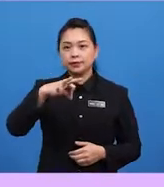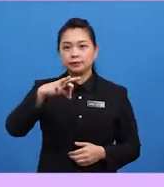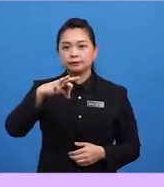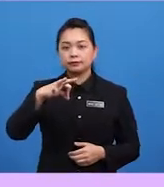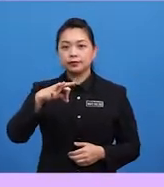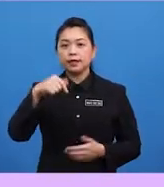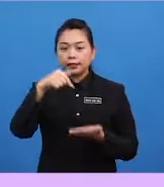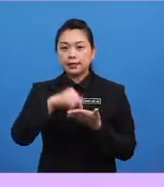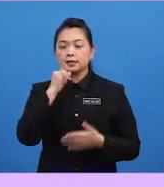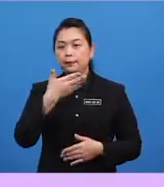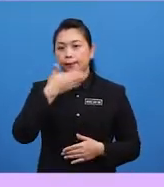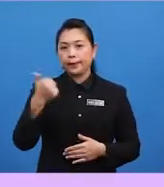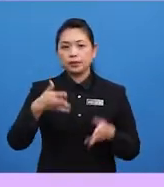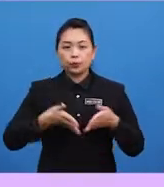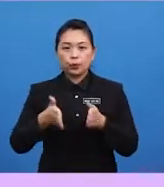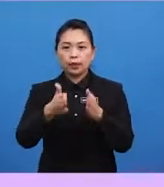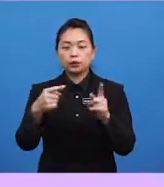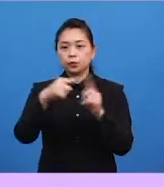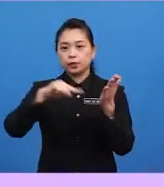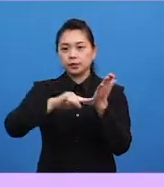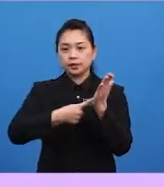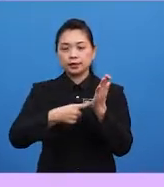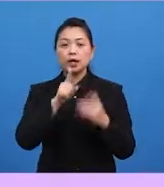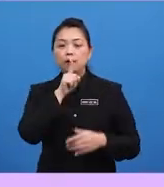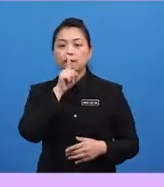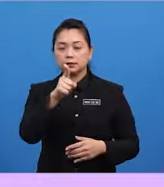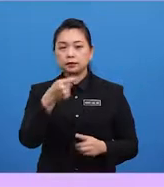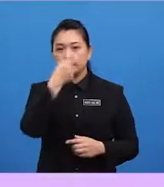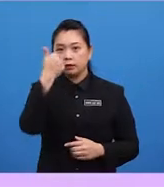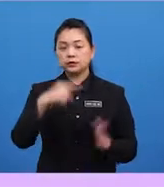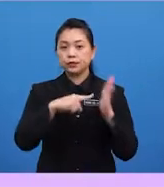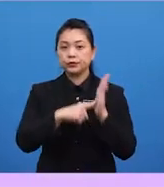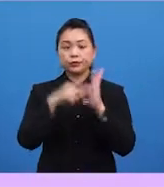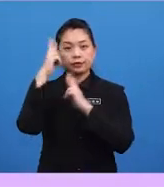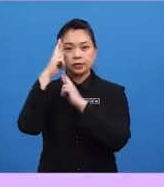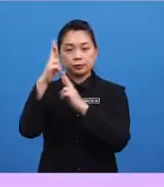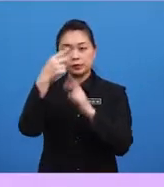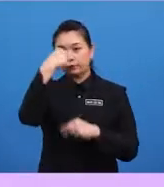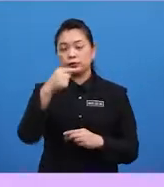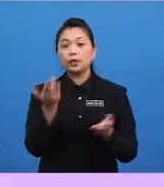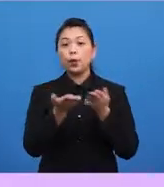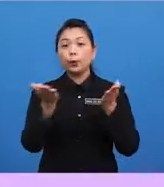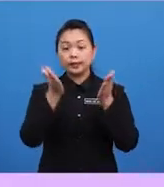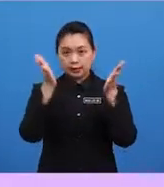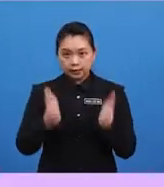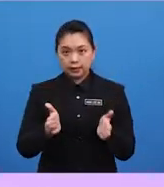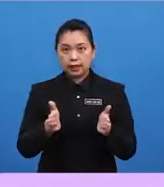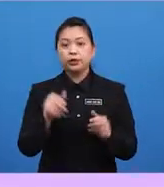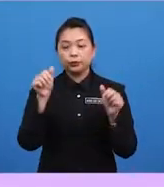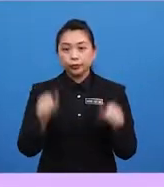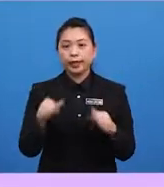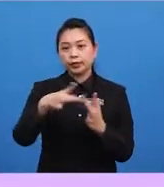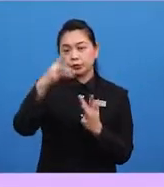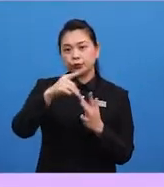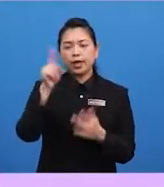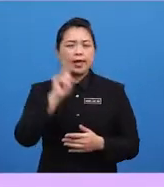This is the best way to start an order because it shows respect for the waiter. You can choose any